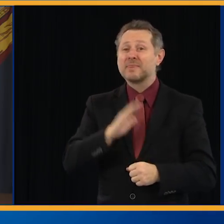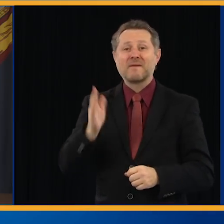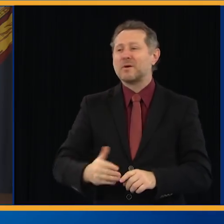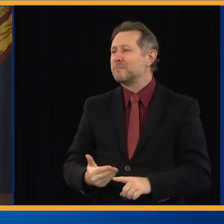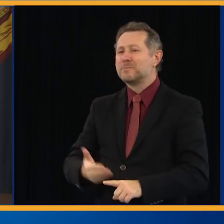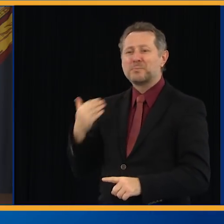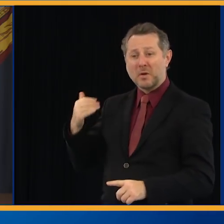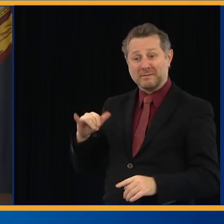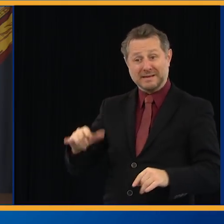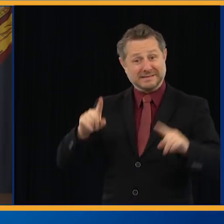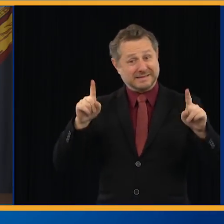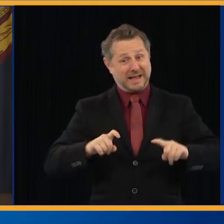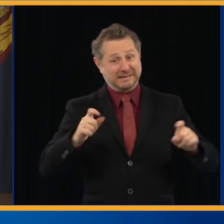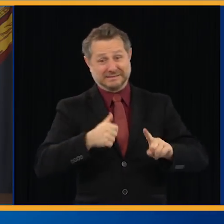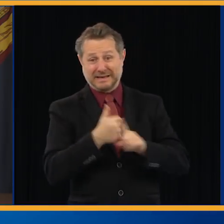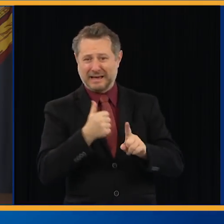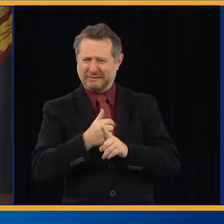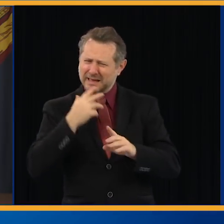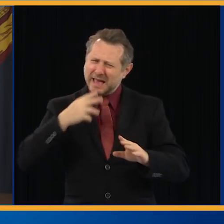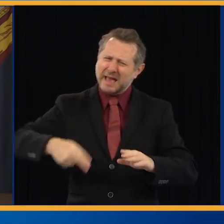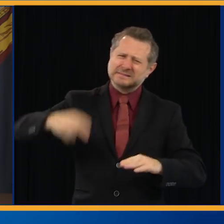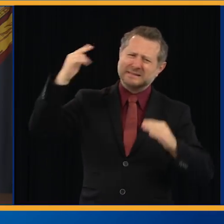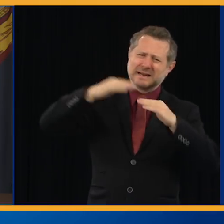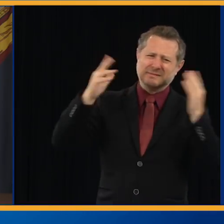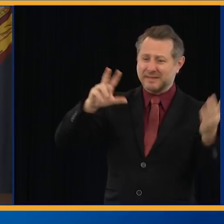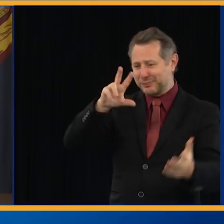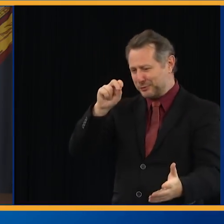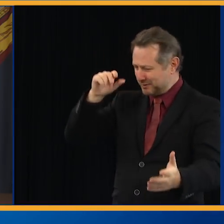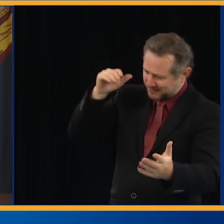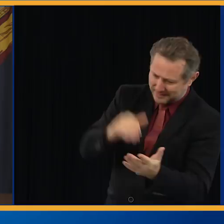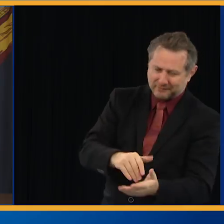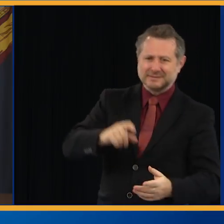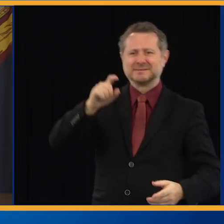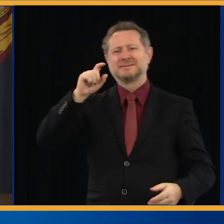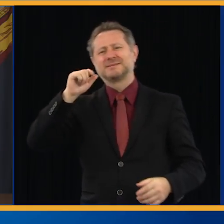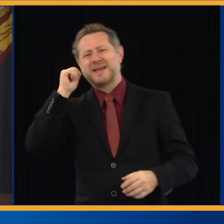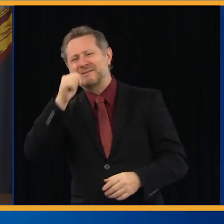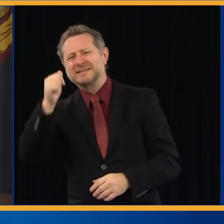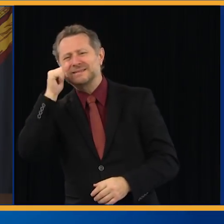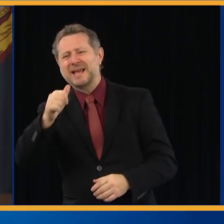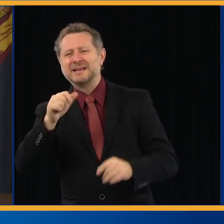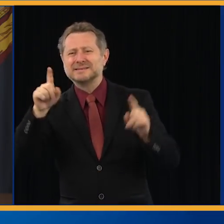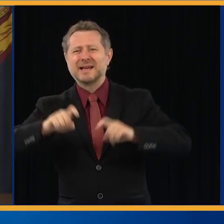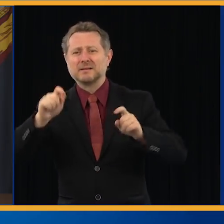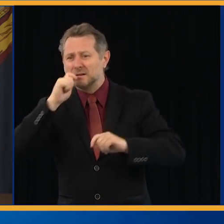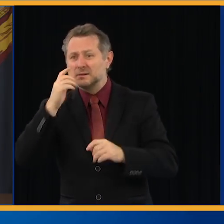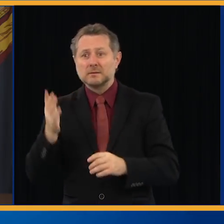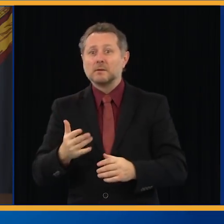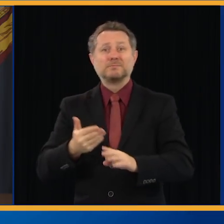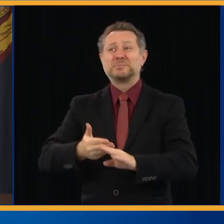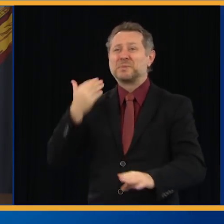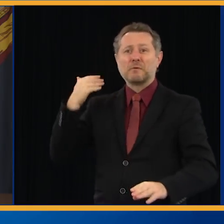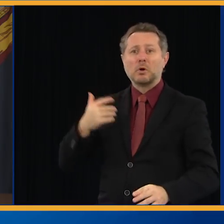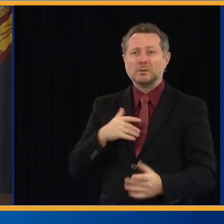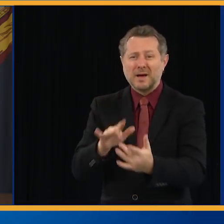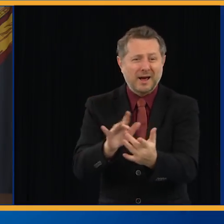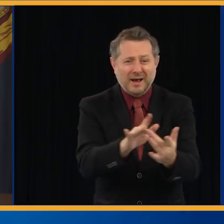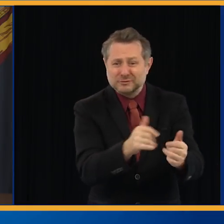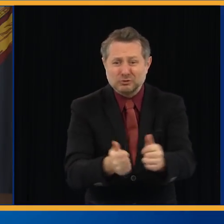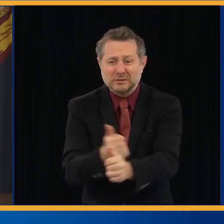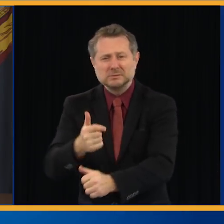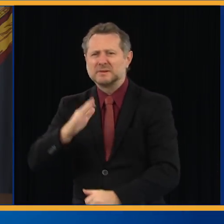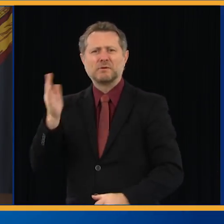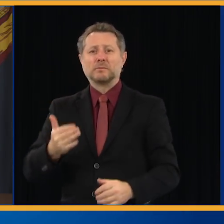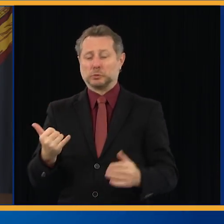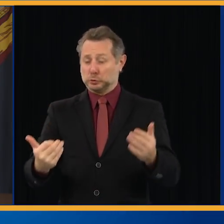contact tracing of this magnitude. It's never existed. So we have to design new systems, new